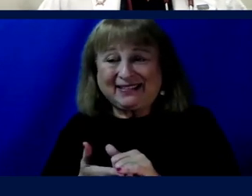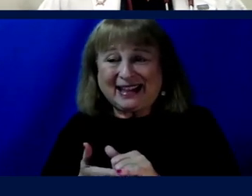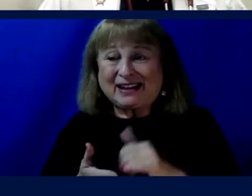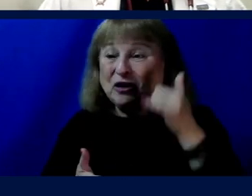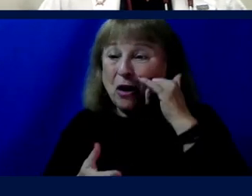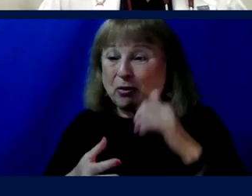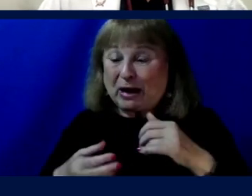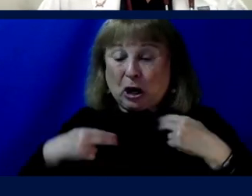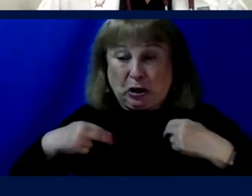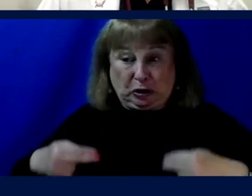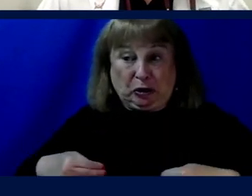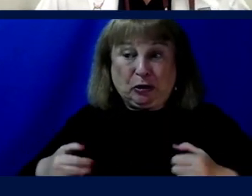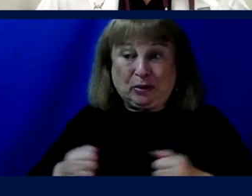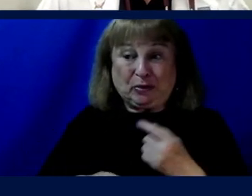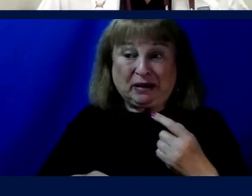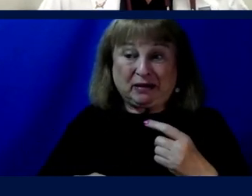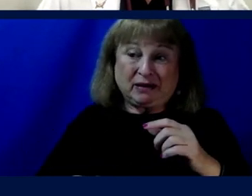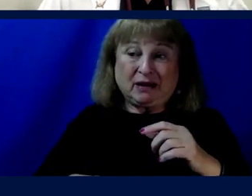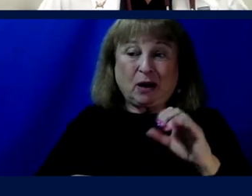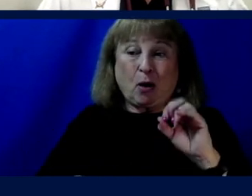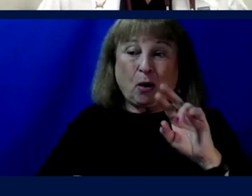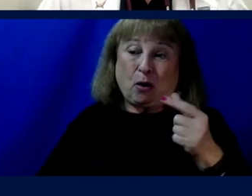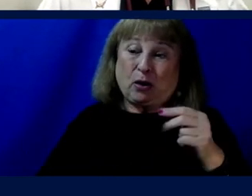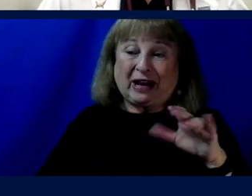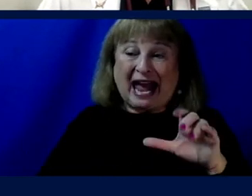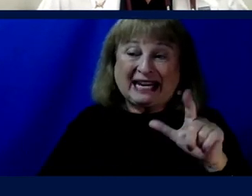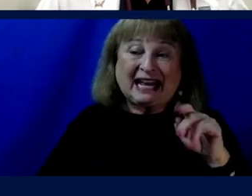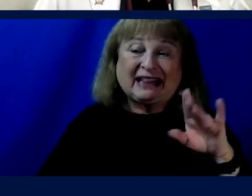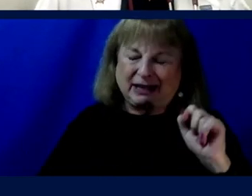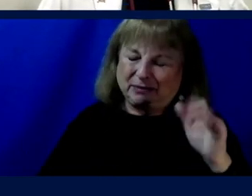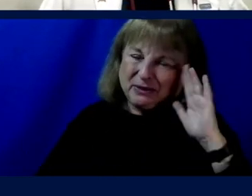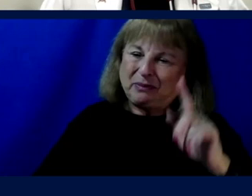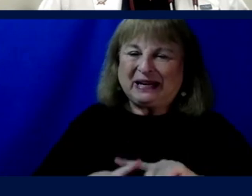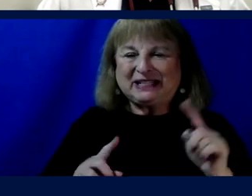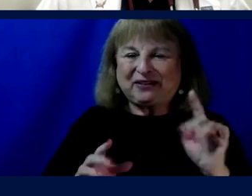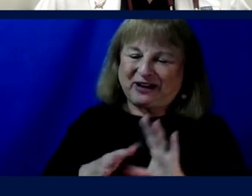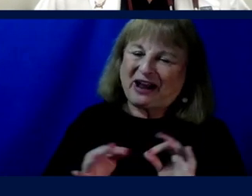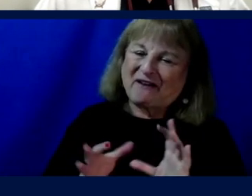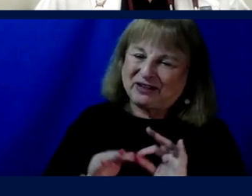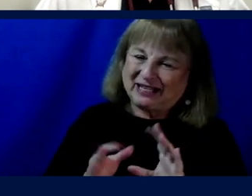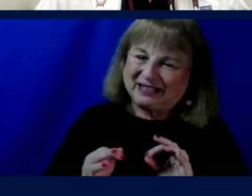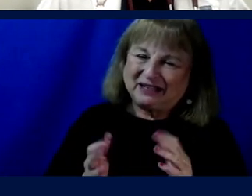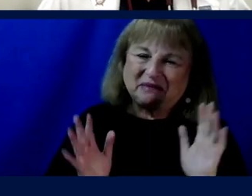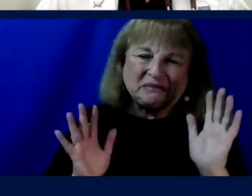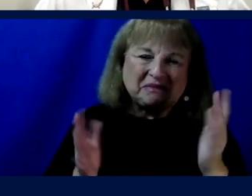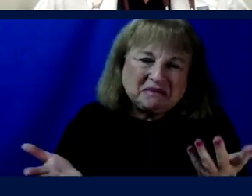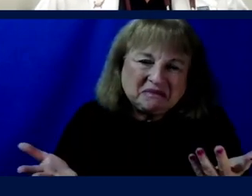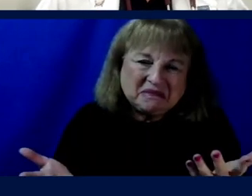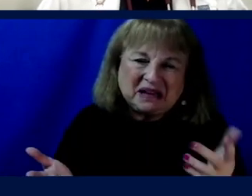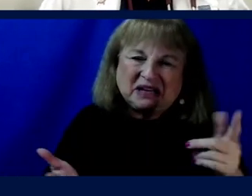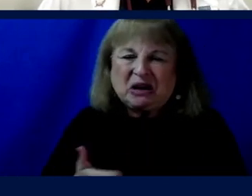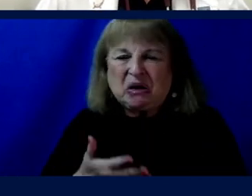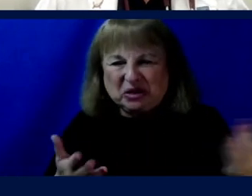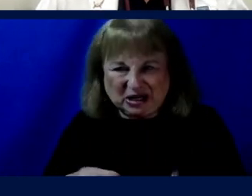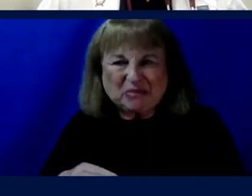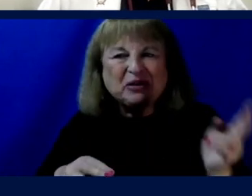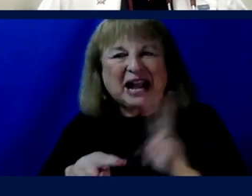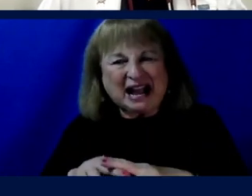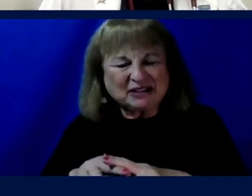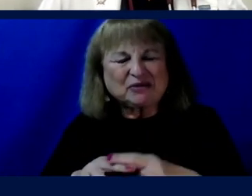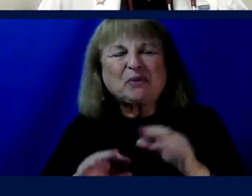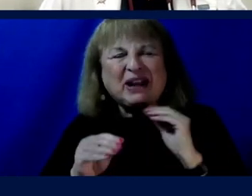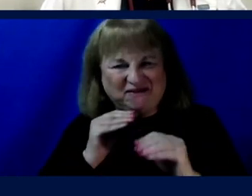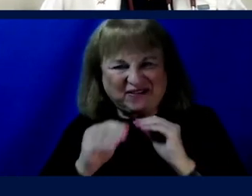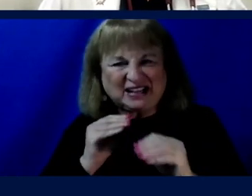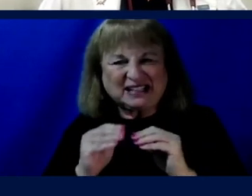a human with organic limbs, would have been a very different conversation. But I don't worry about Dana's arms. She can bring extra. We can fix them